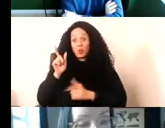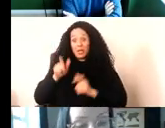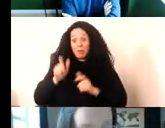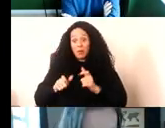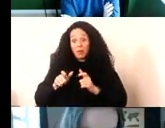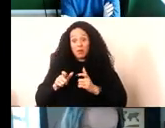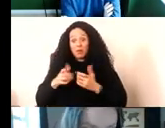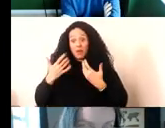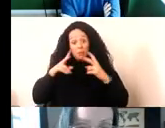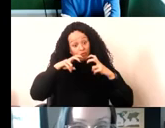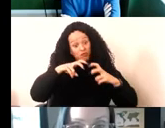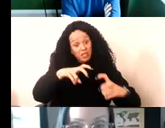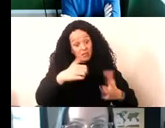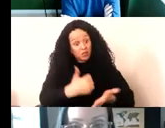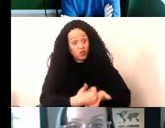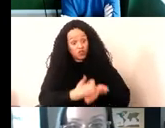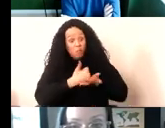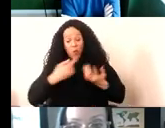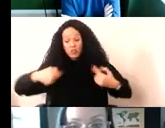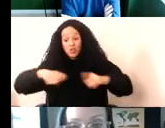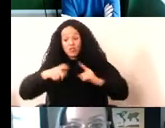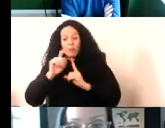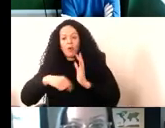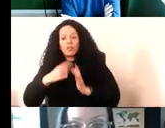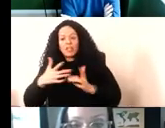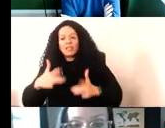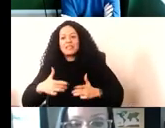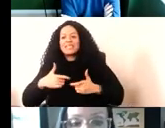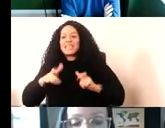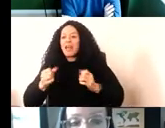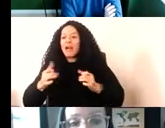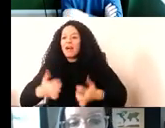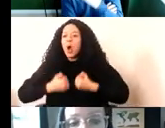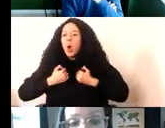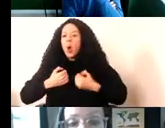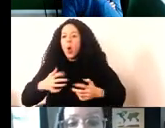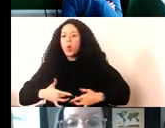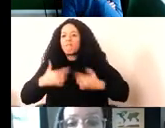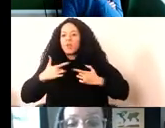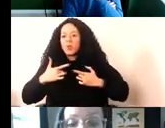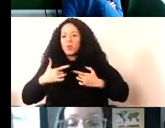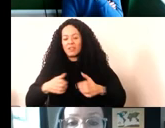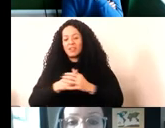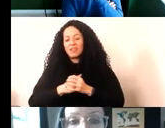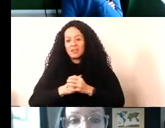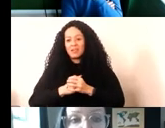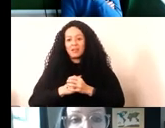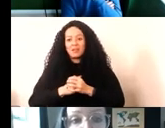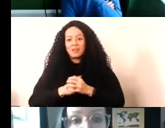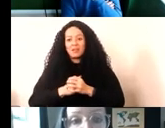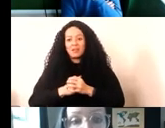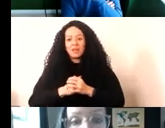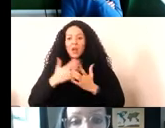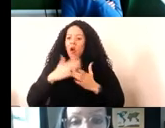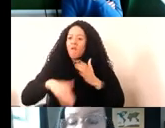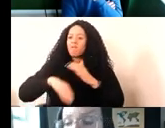research to support us from the project, we're still not fully capturing the plurality of voices in digital preservation community